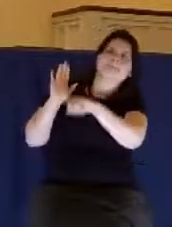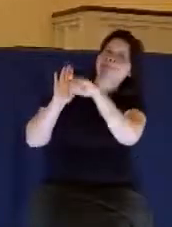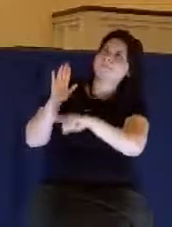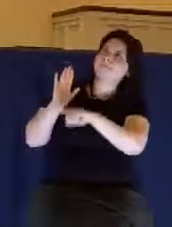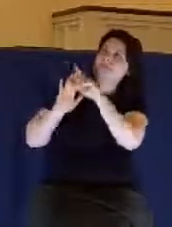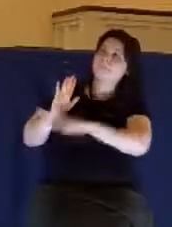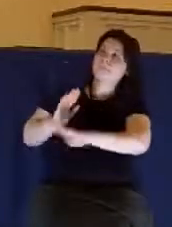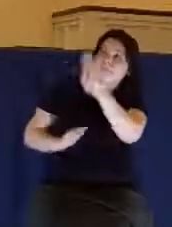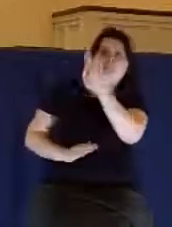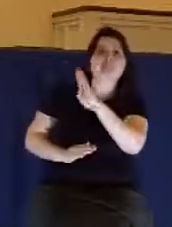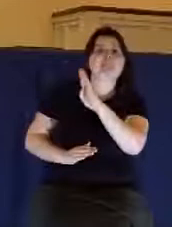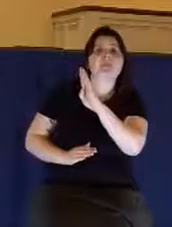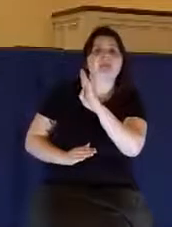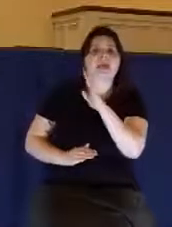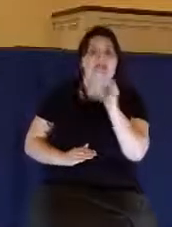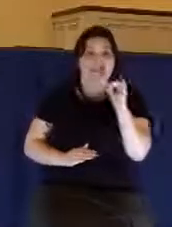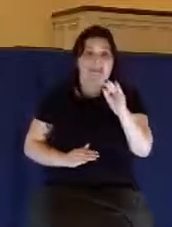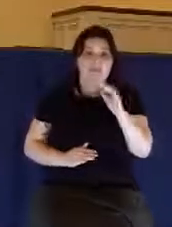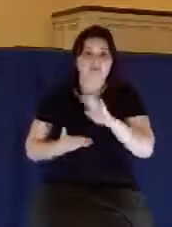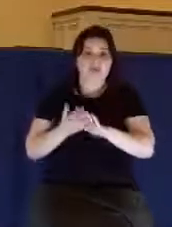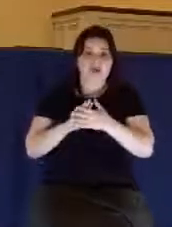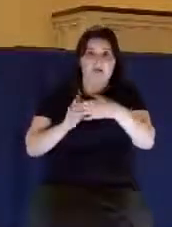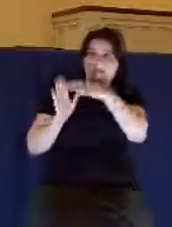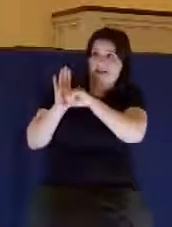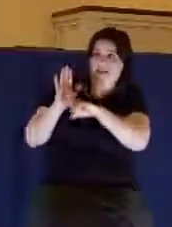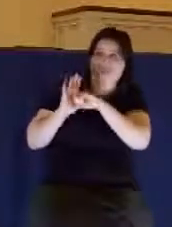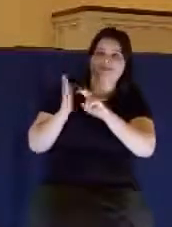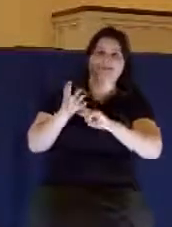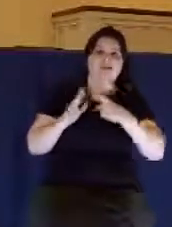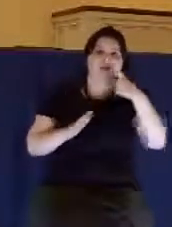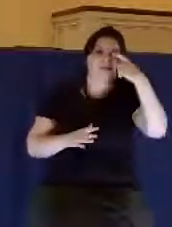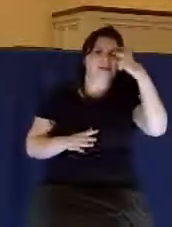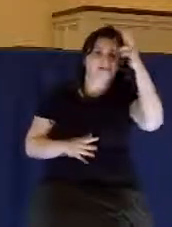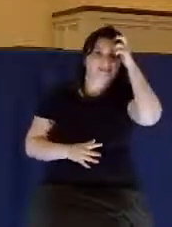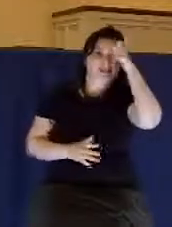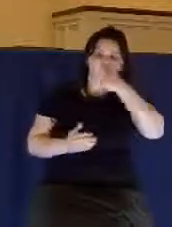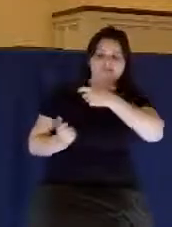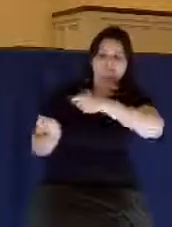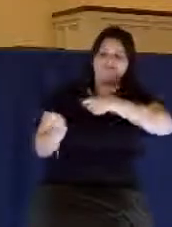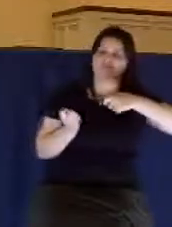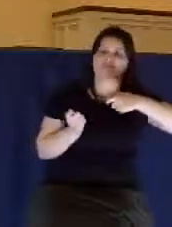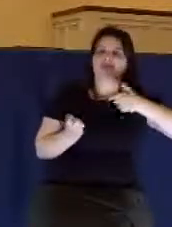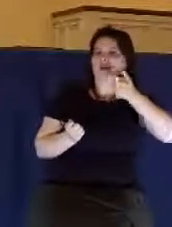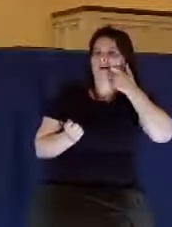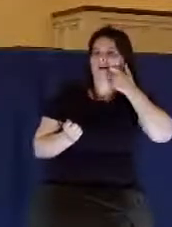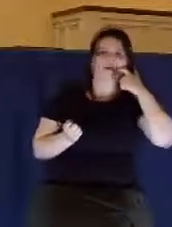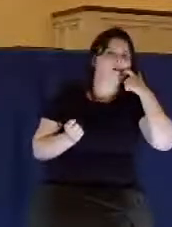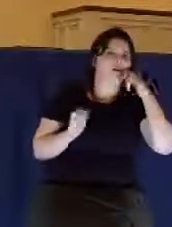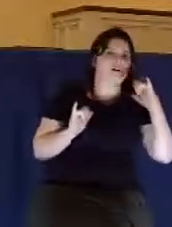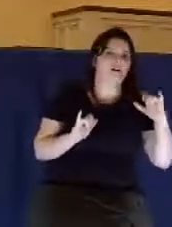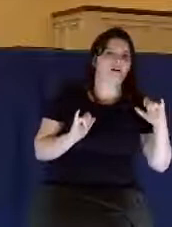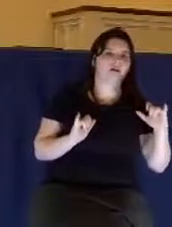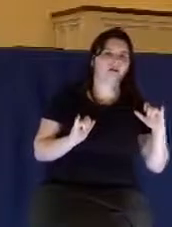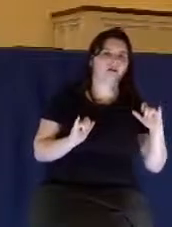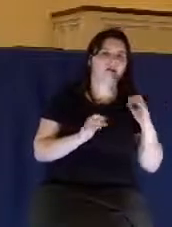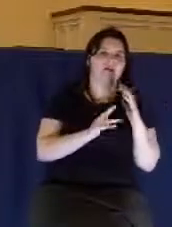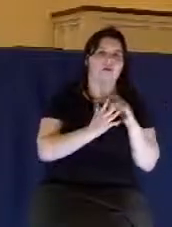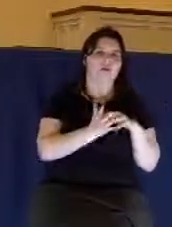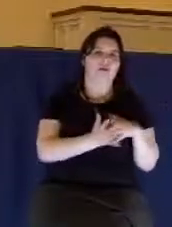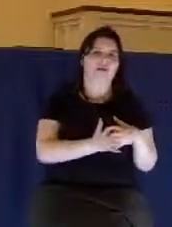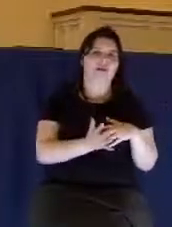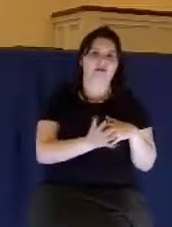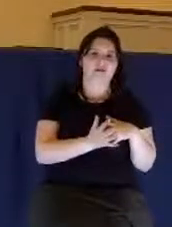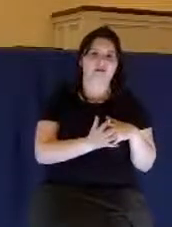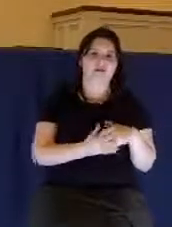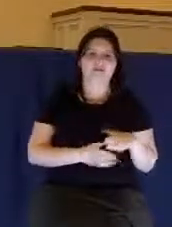And if you start getting negative thoughts about God, Satan's got you right there. Because then you become vulnerable. Oh, I